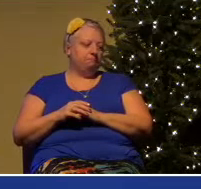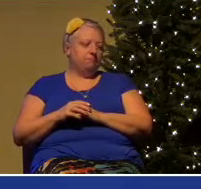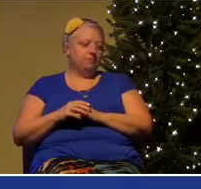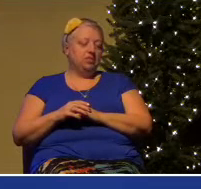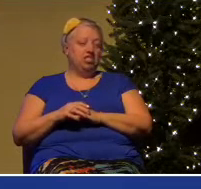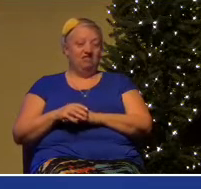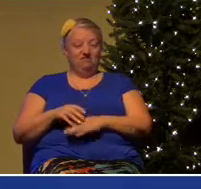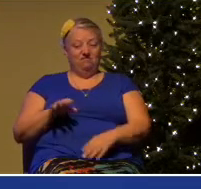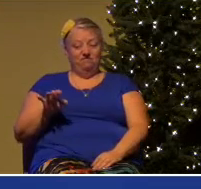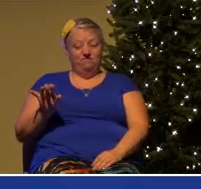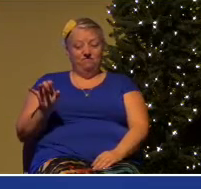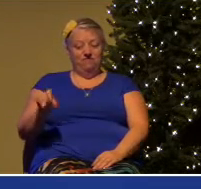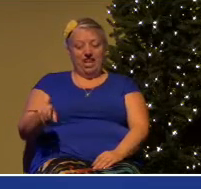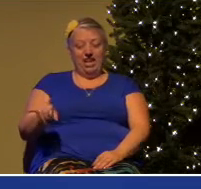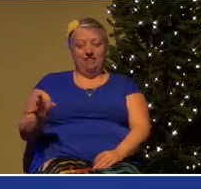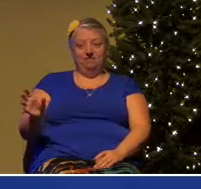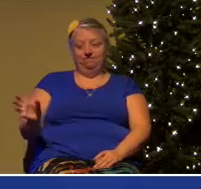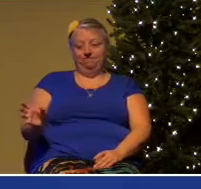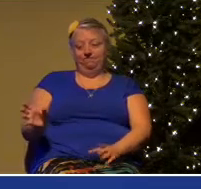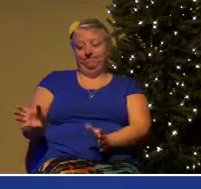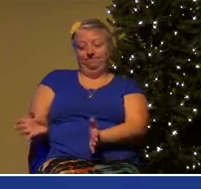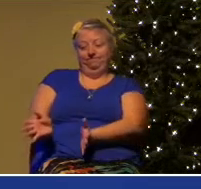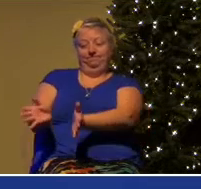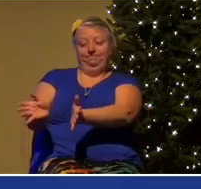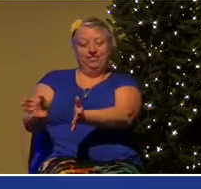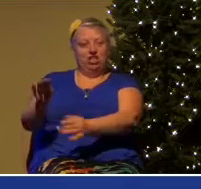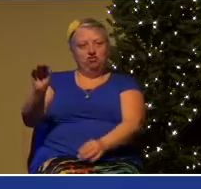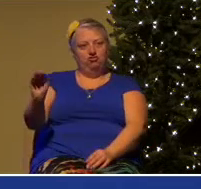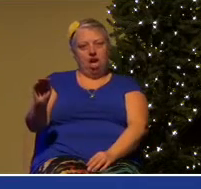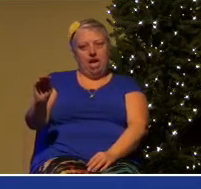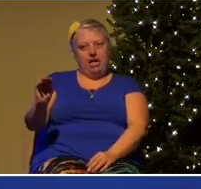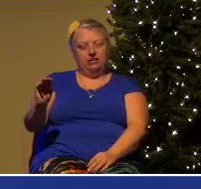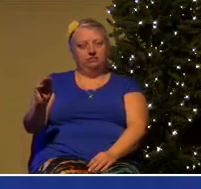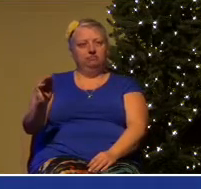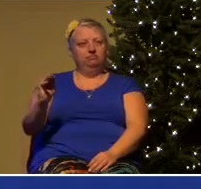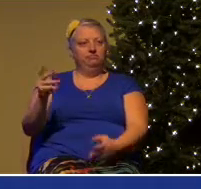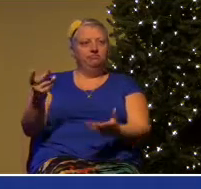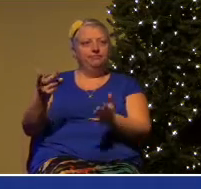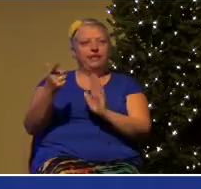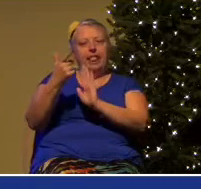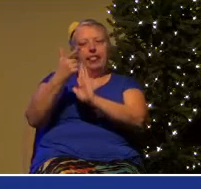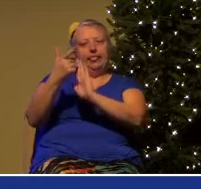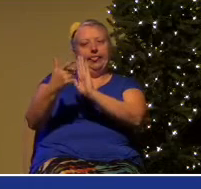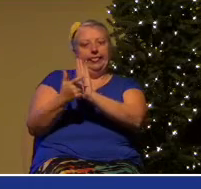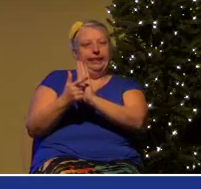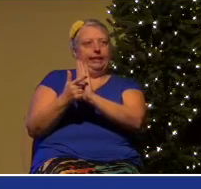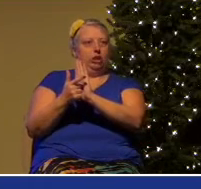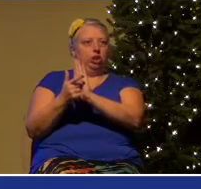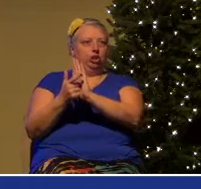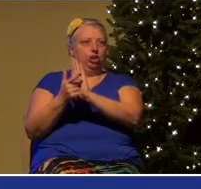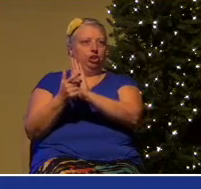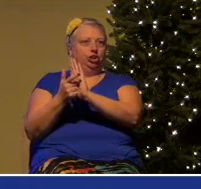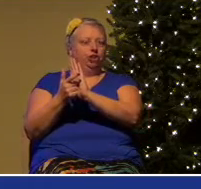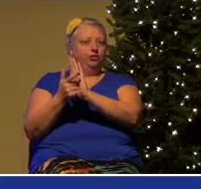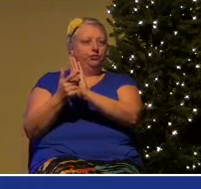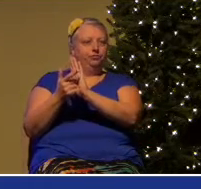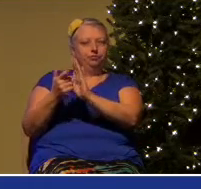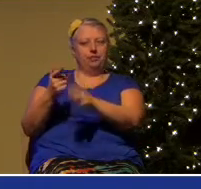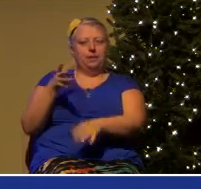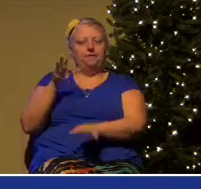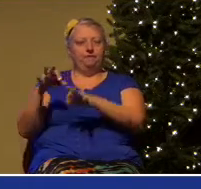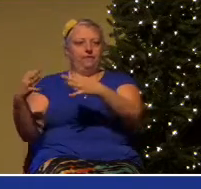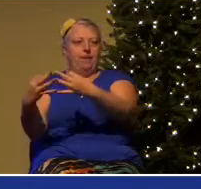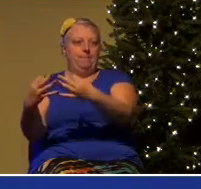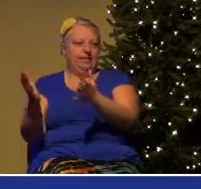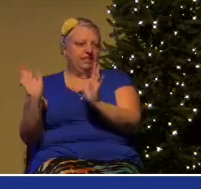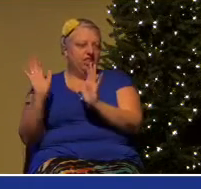it's put into law. That's the reality. Likewise, about two weeks ago, and I've referenced this bill before, Bill C-16